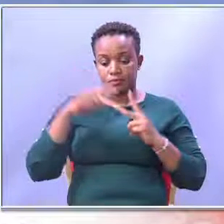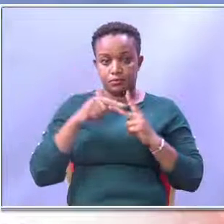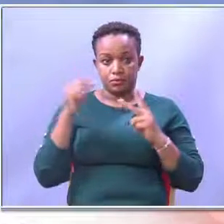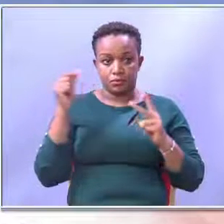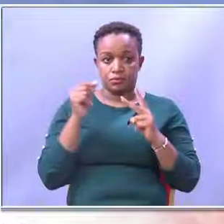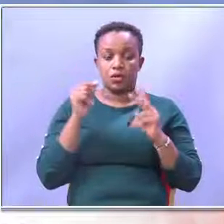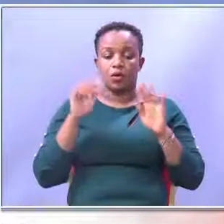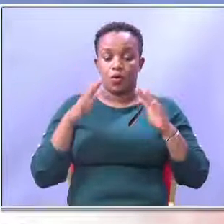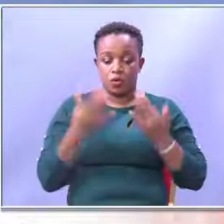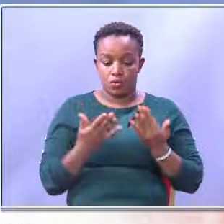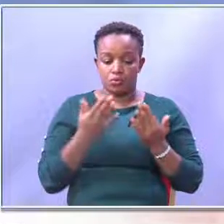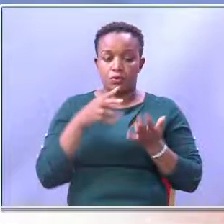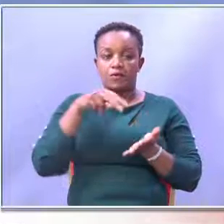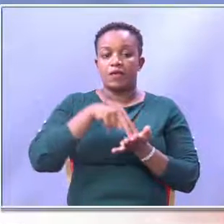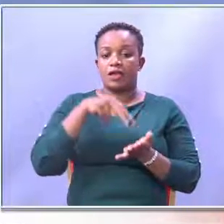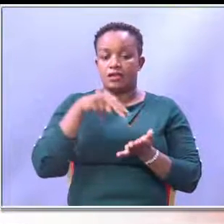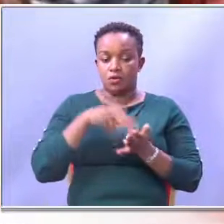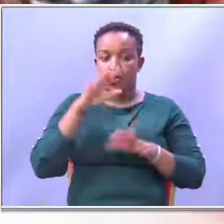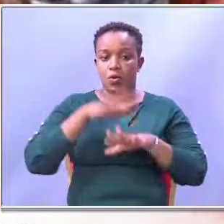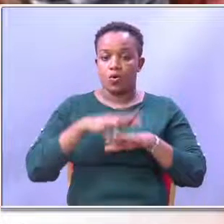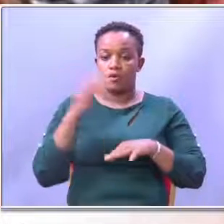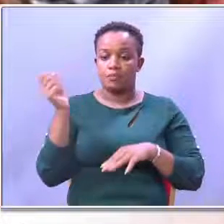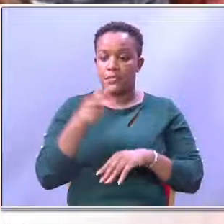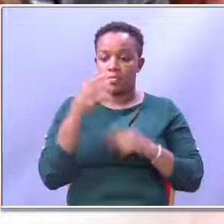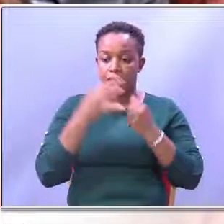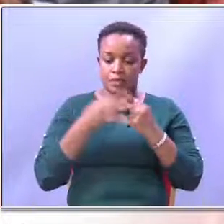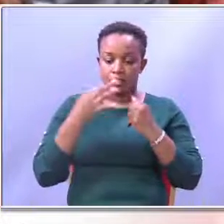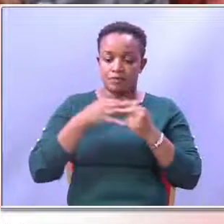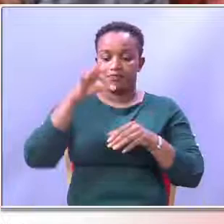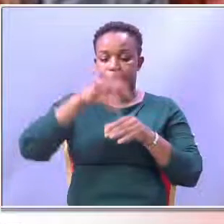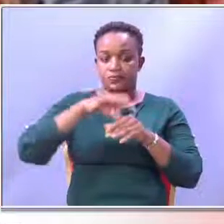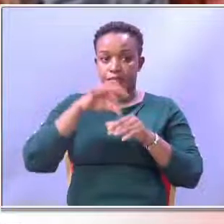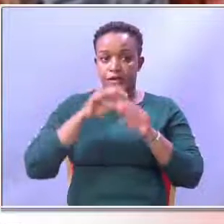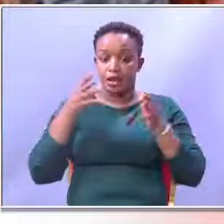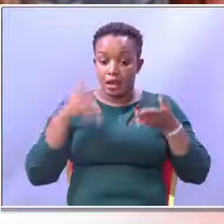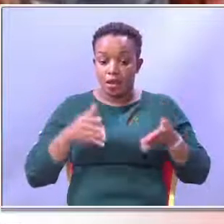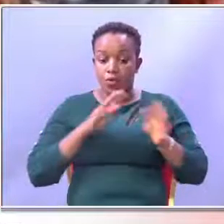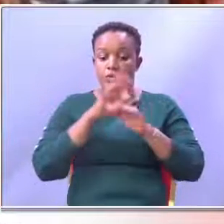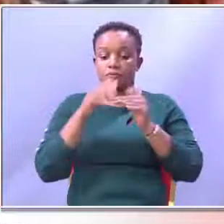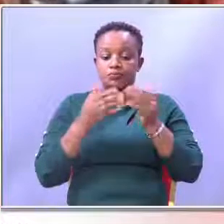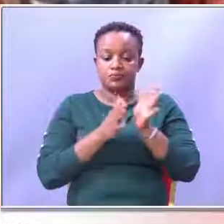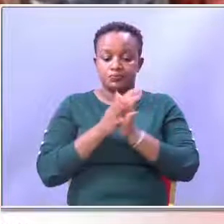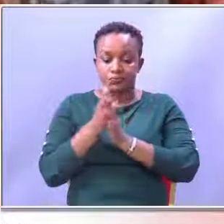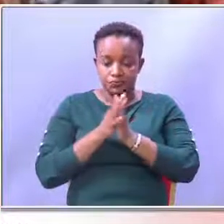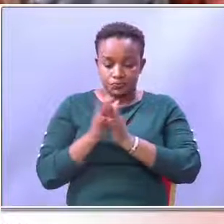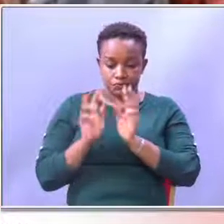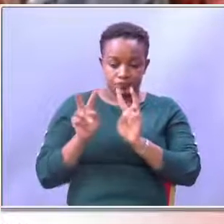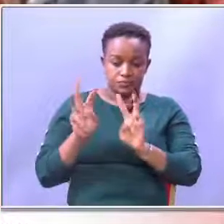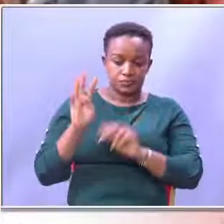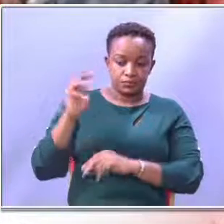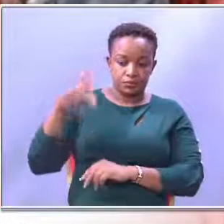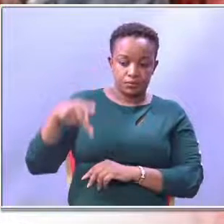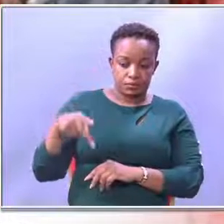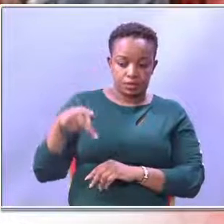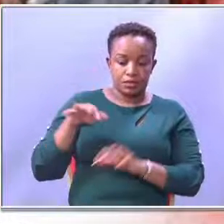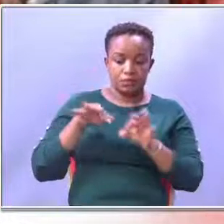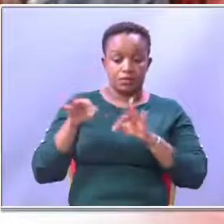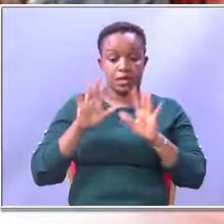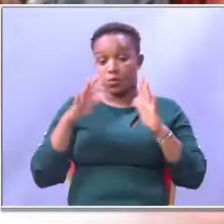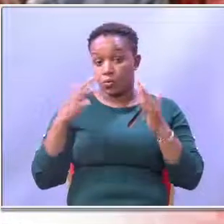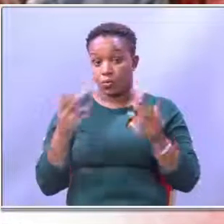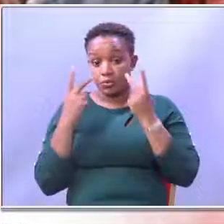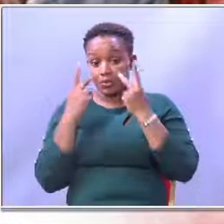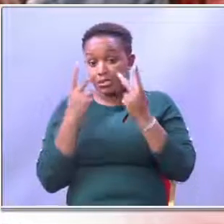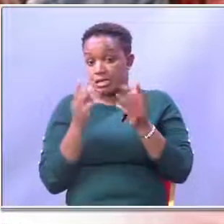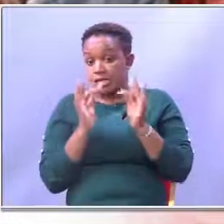contested in the August polls. All eyes are now on the members of the National Assembly to see